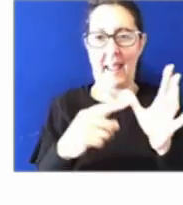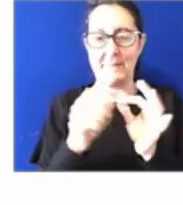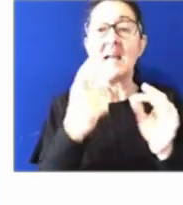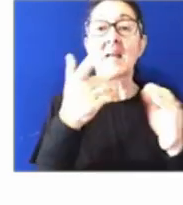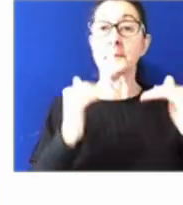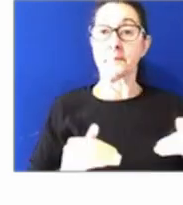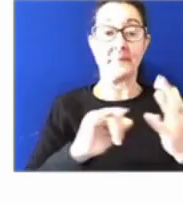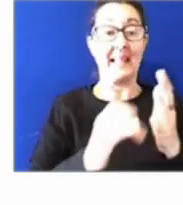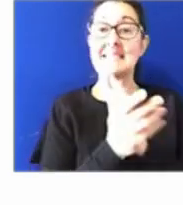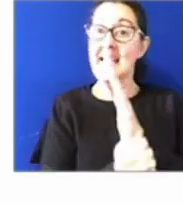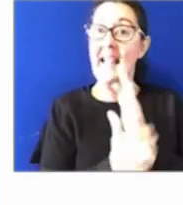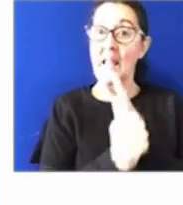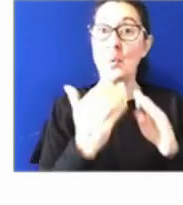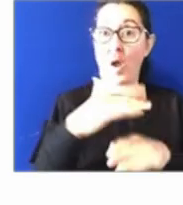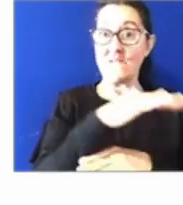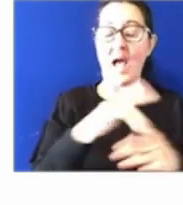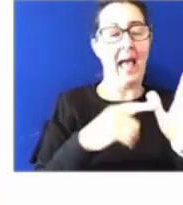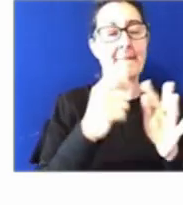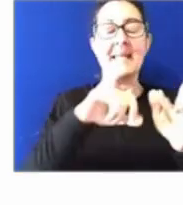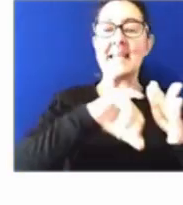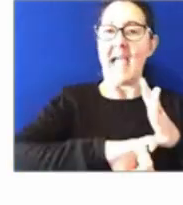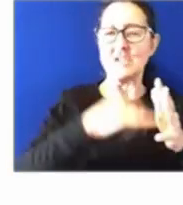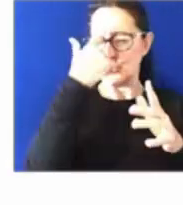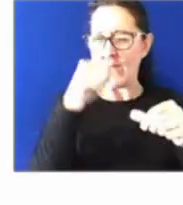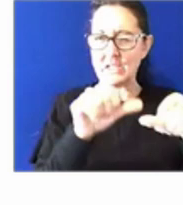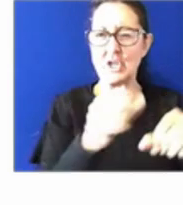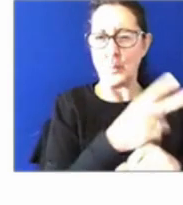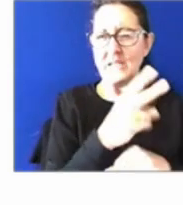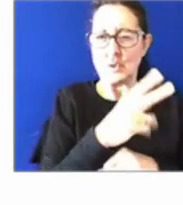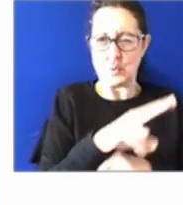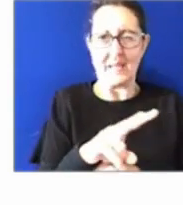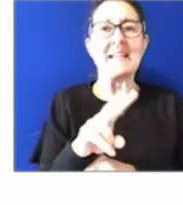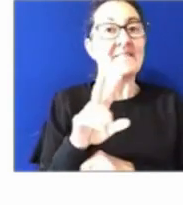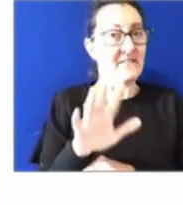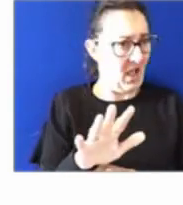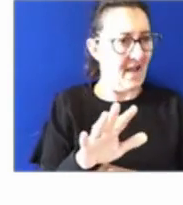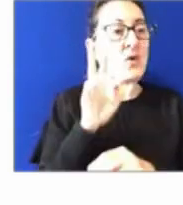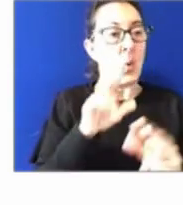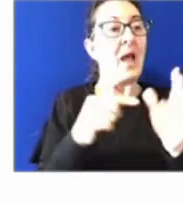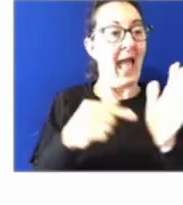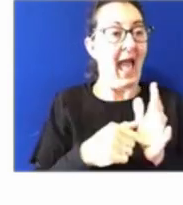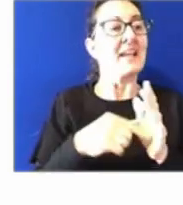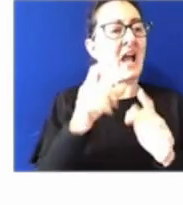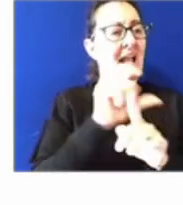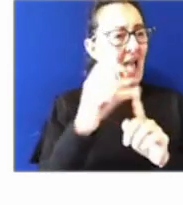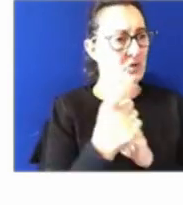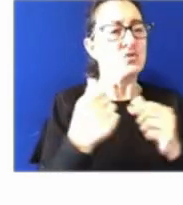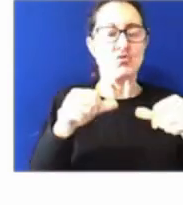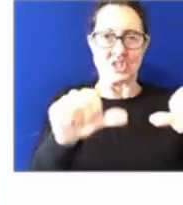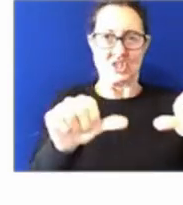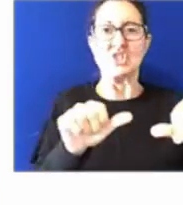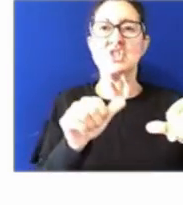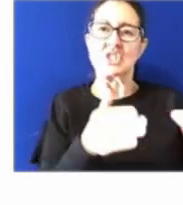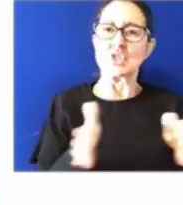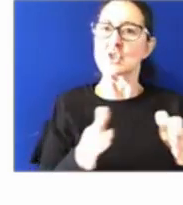2025 is supporting a cultural shift in strategic workforce planning. The strategy is supported